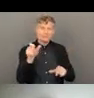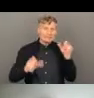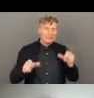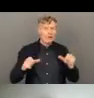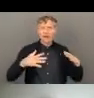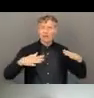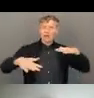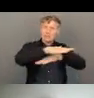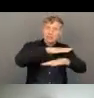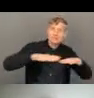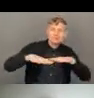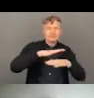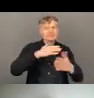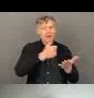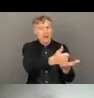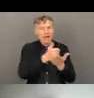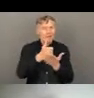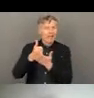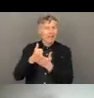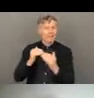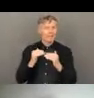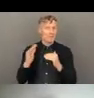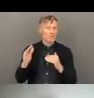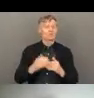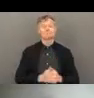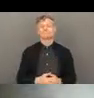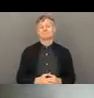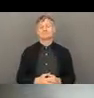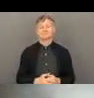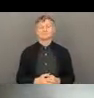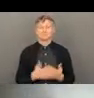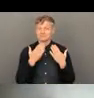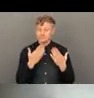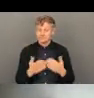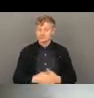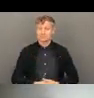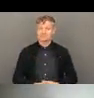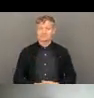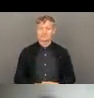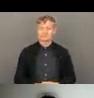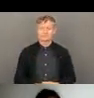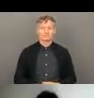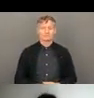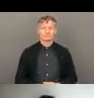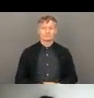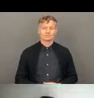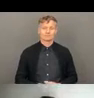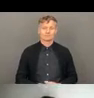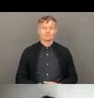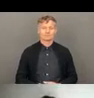heart of the intervention. Thank you. Thank you, Abdullah. So essentially,